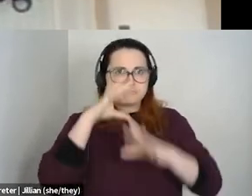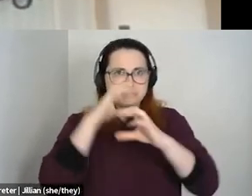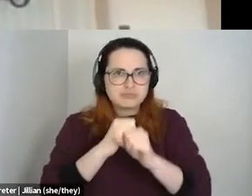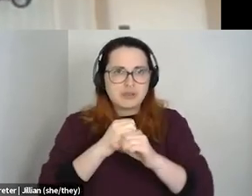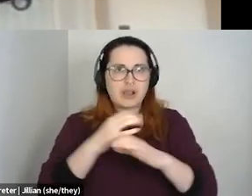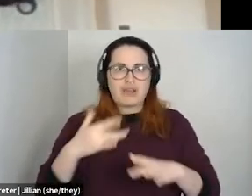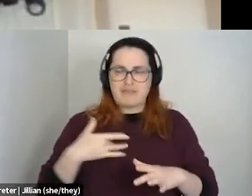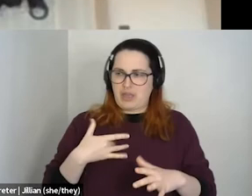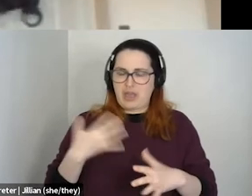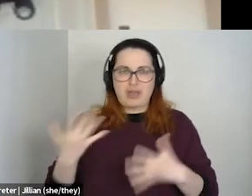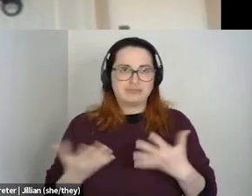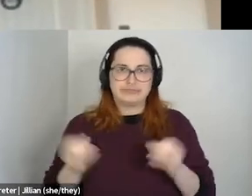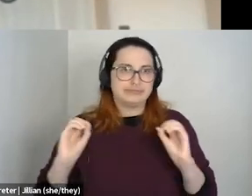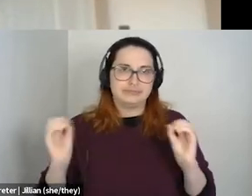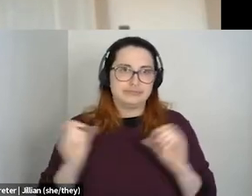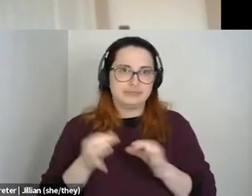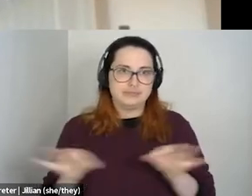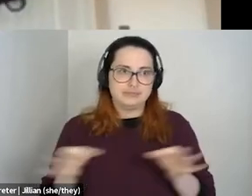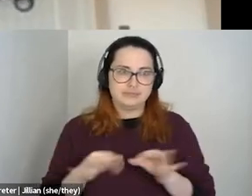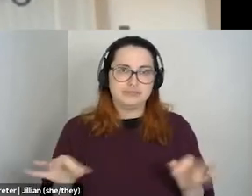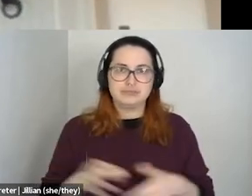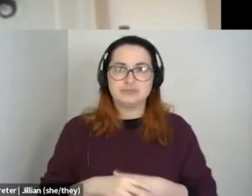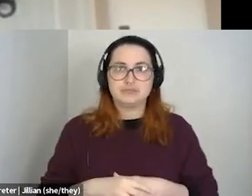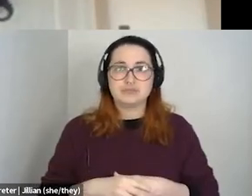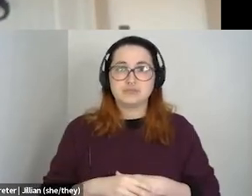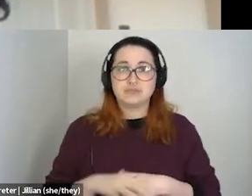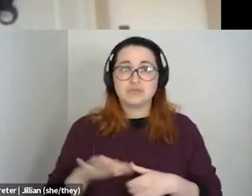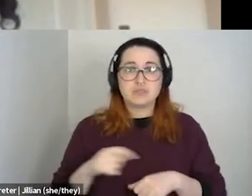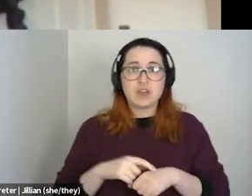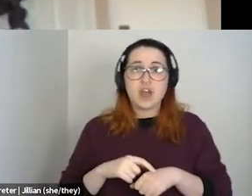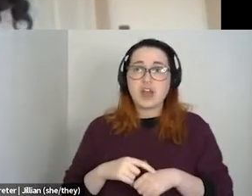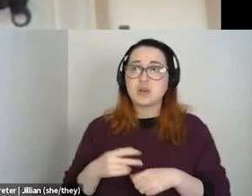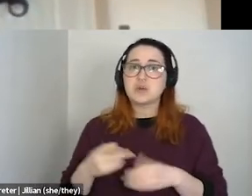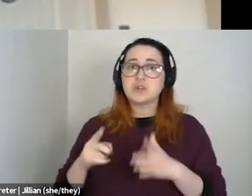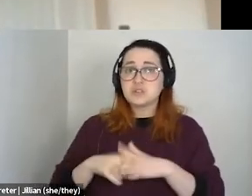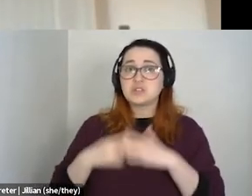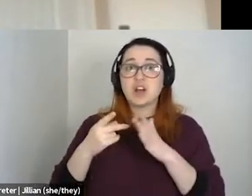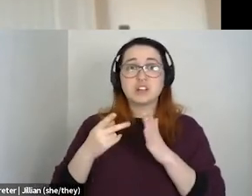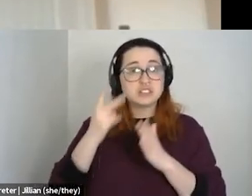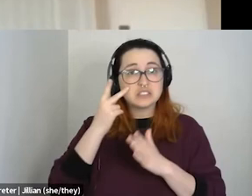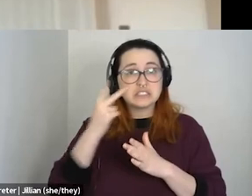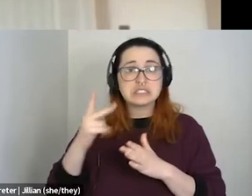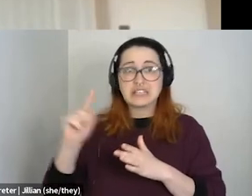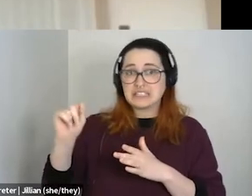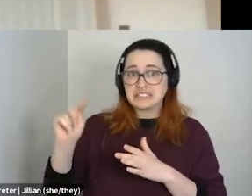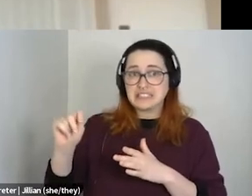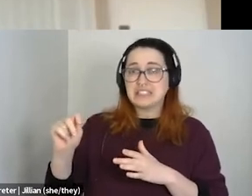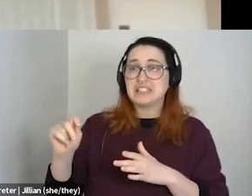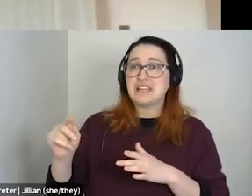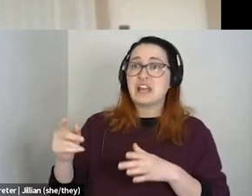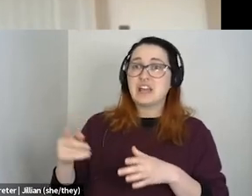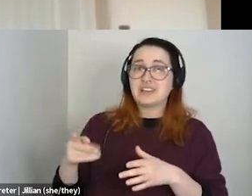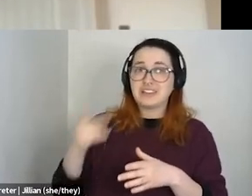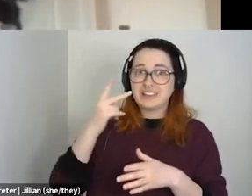like having more, like there was starting to be more LGBTQ representation on TV, but like people were still using, oh, that's so